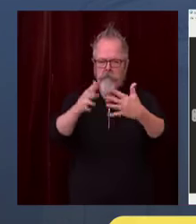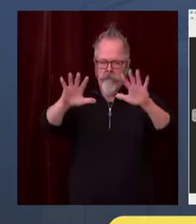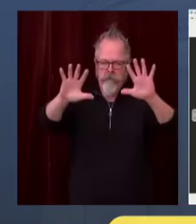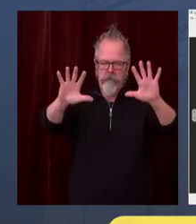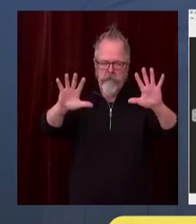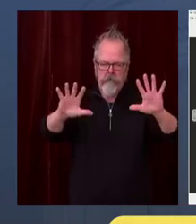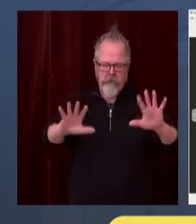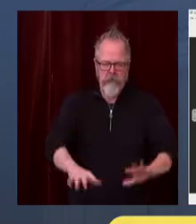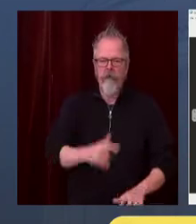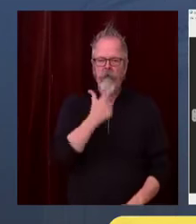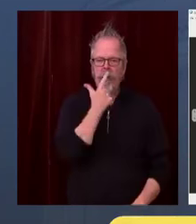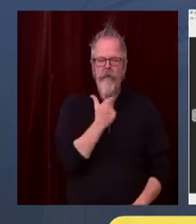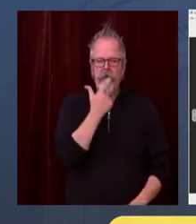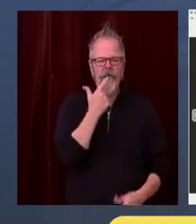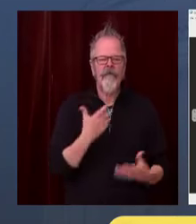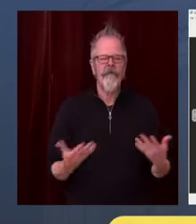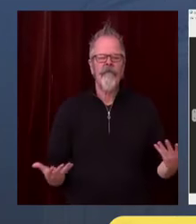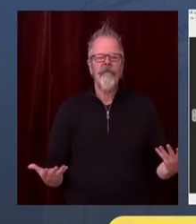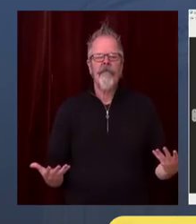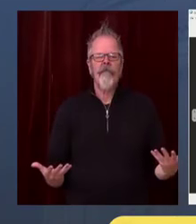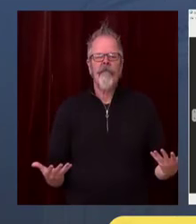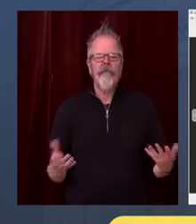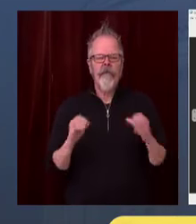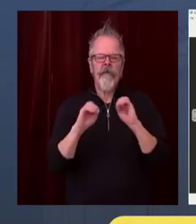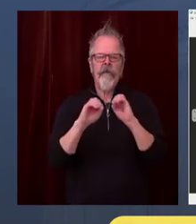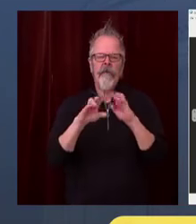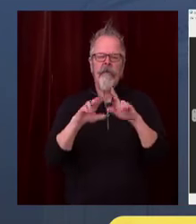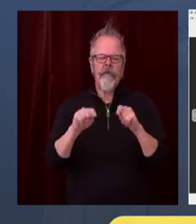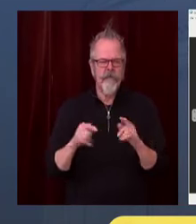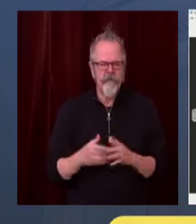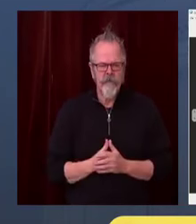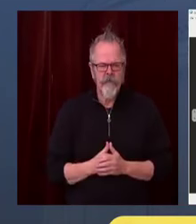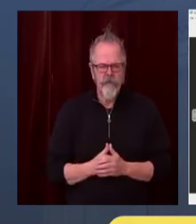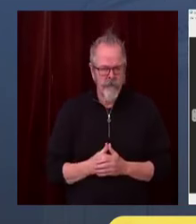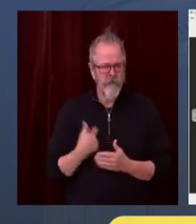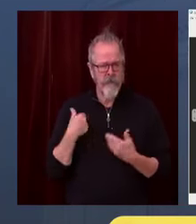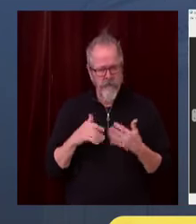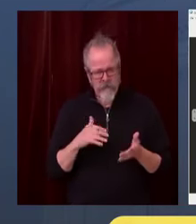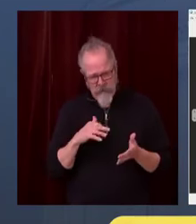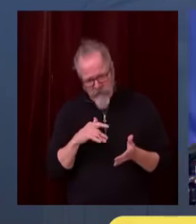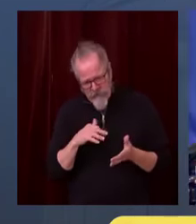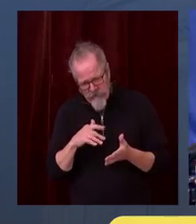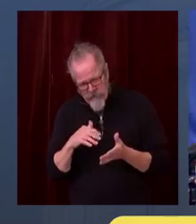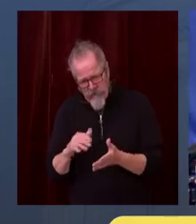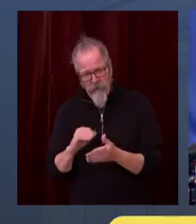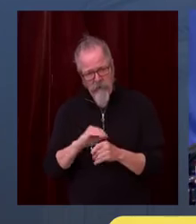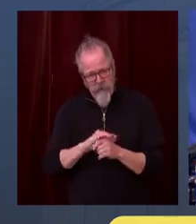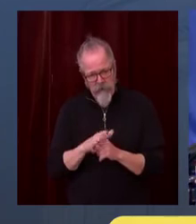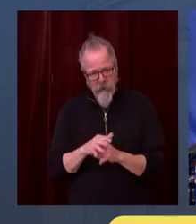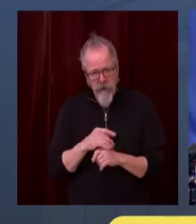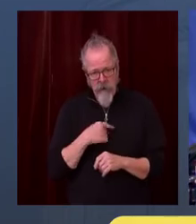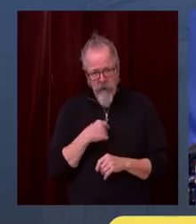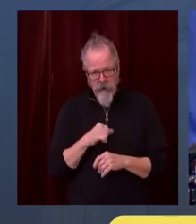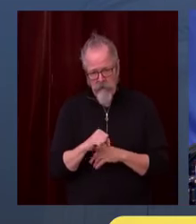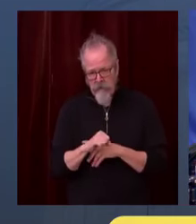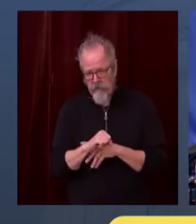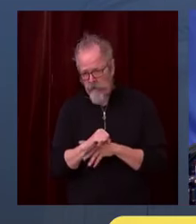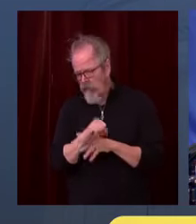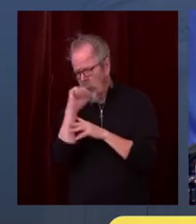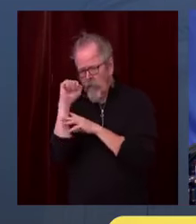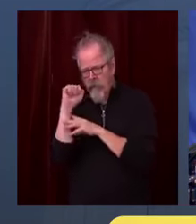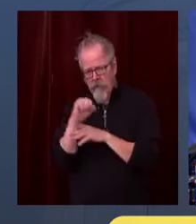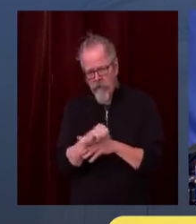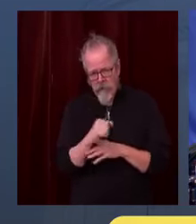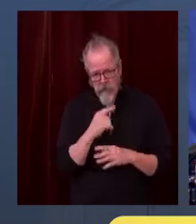like I breathe since this started. And, you three weeks ago, we were in a relatively stable position,